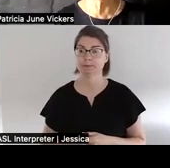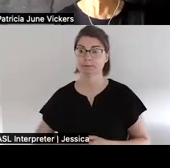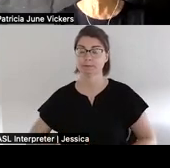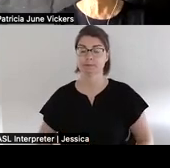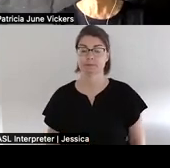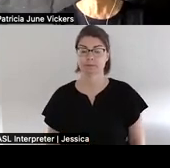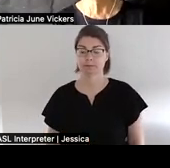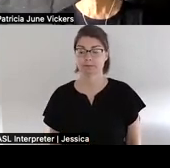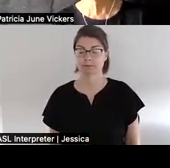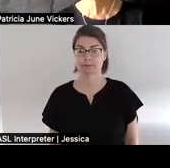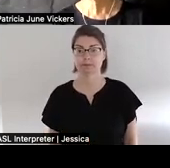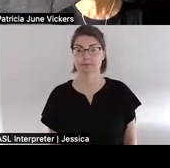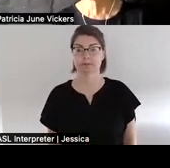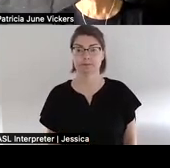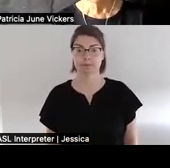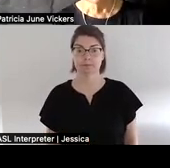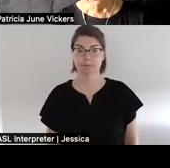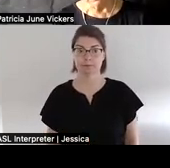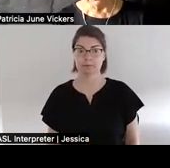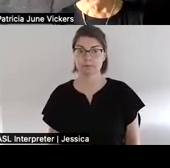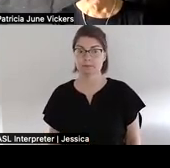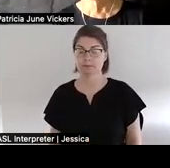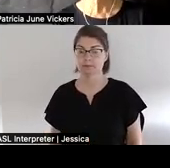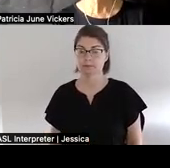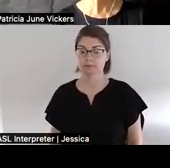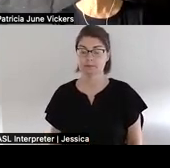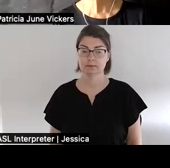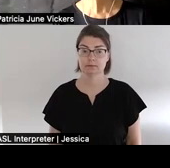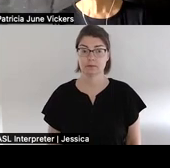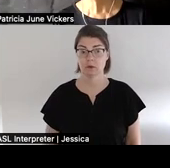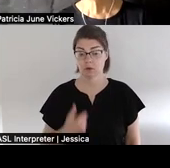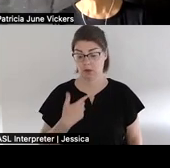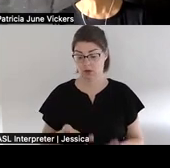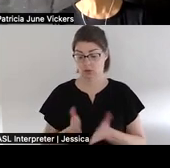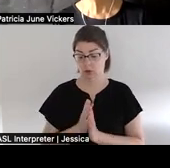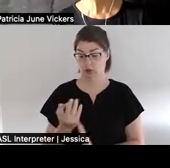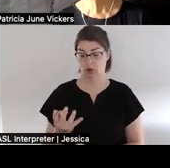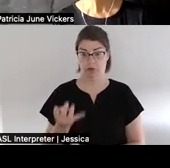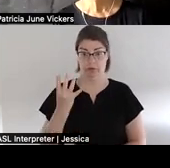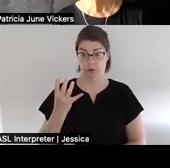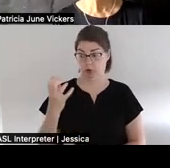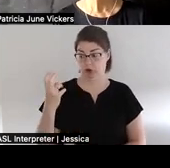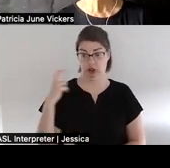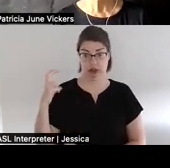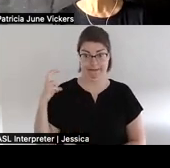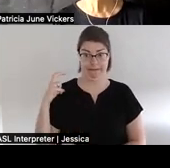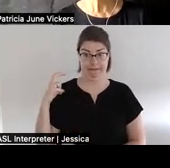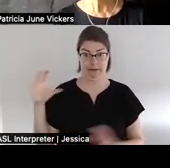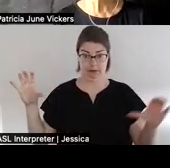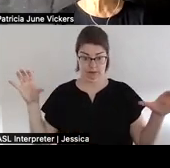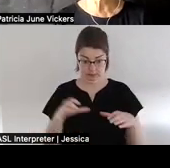did was i asked for uh four chiefs to come together and